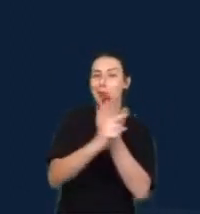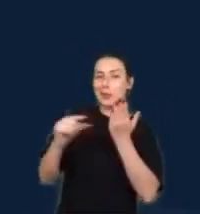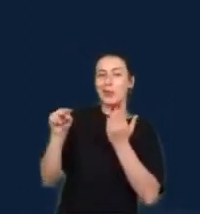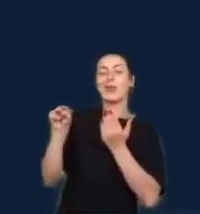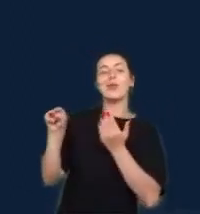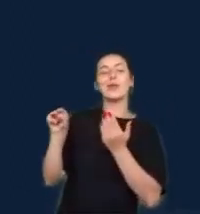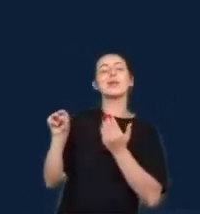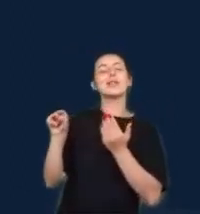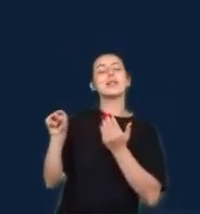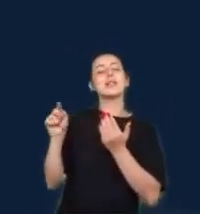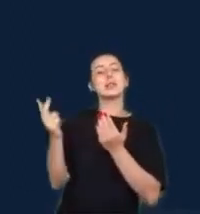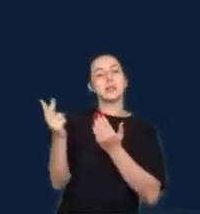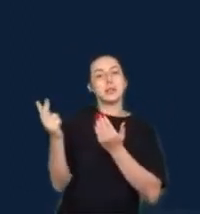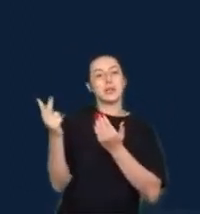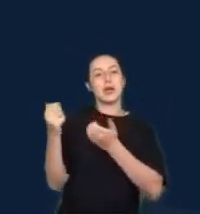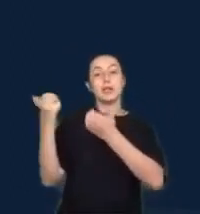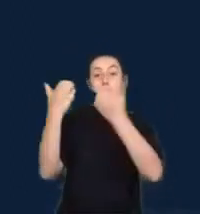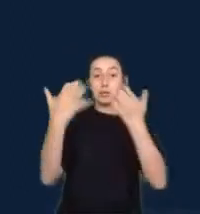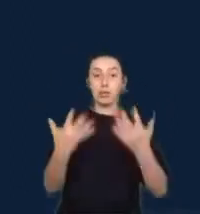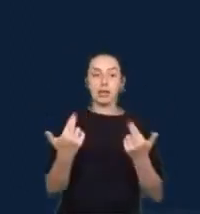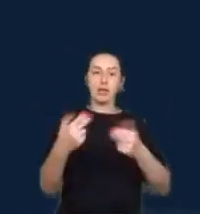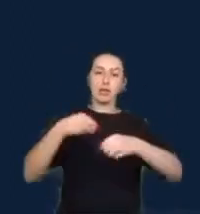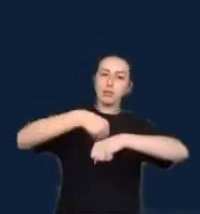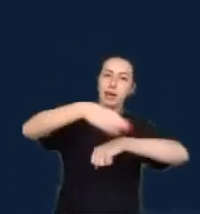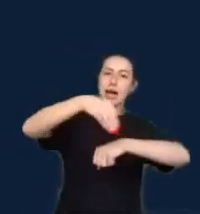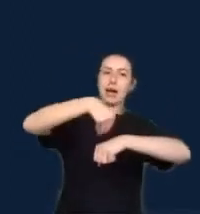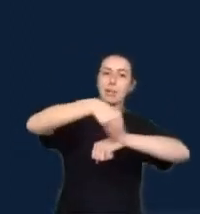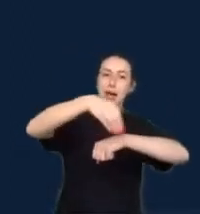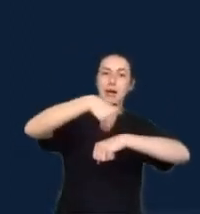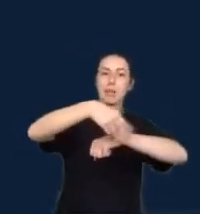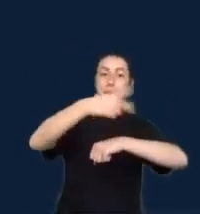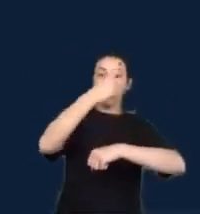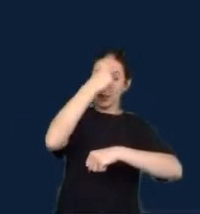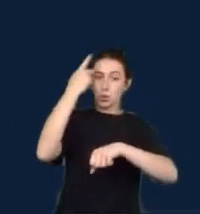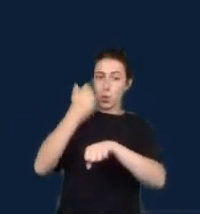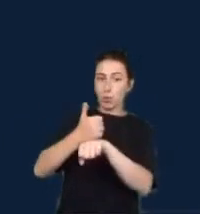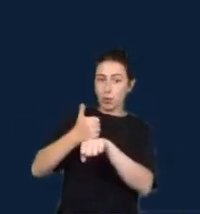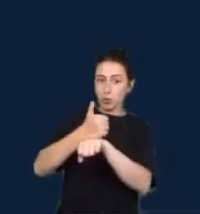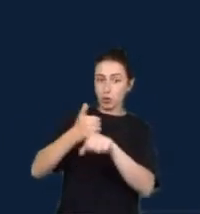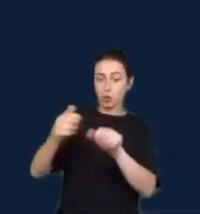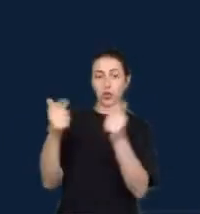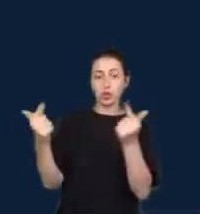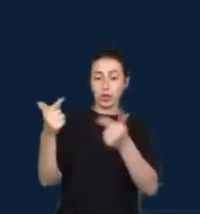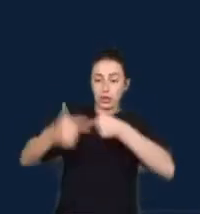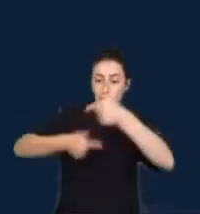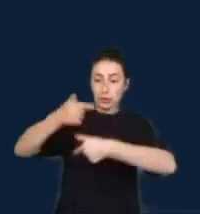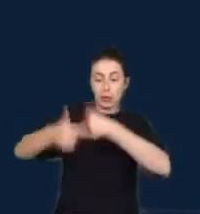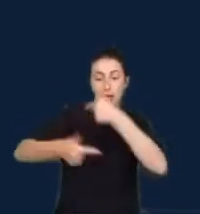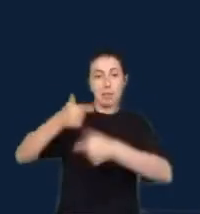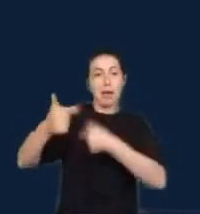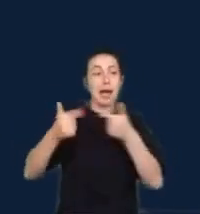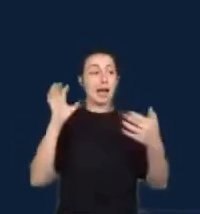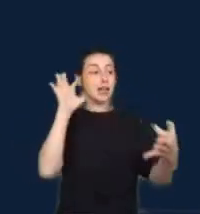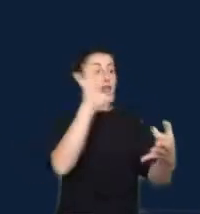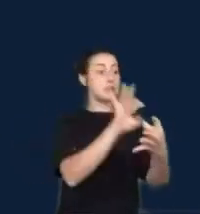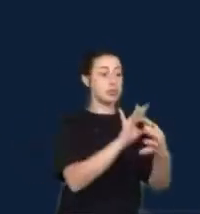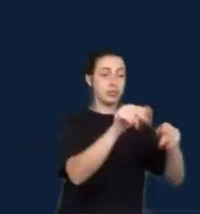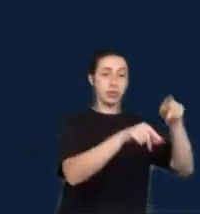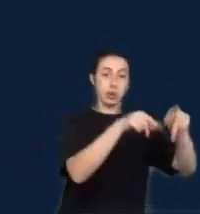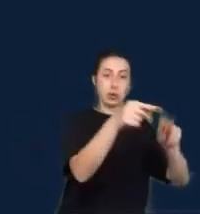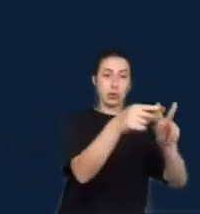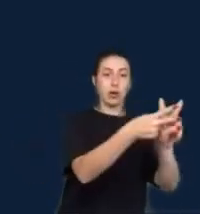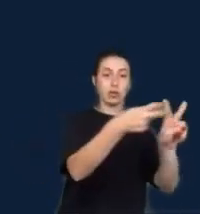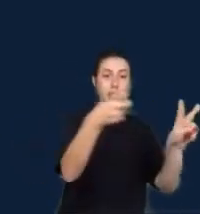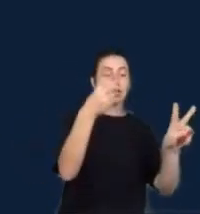involving indigenous peoples and issues and who seek to align their projects with the interests of these communities.